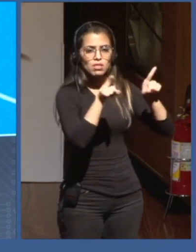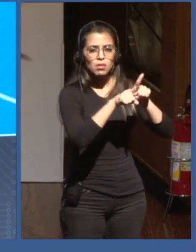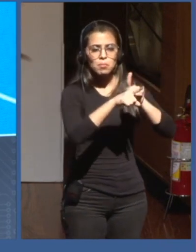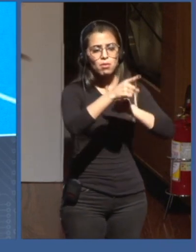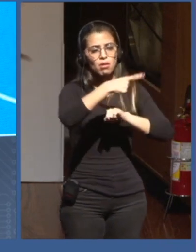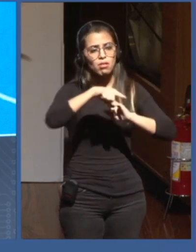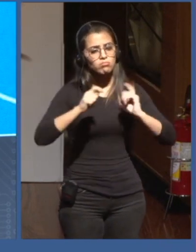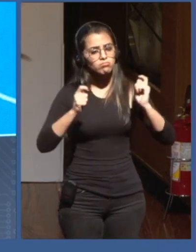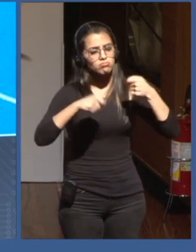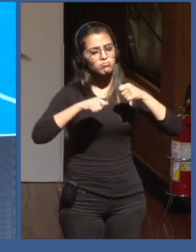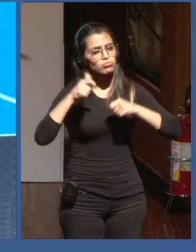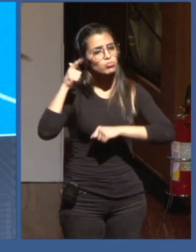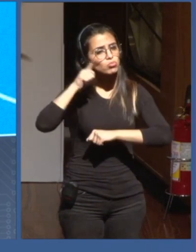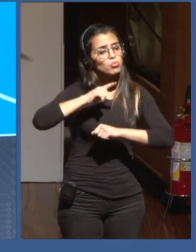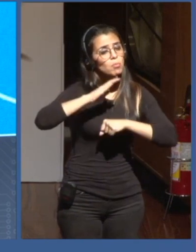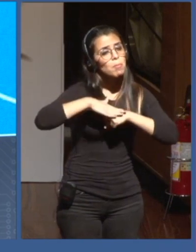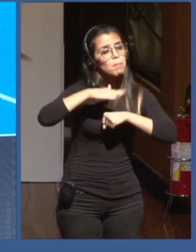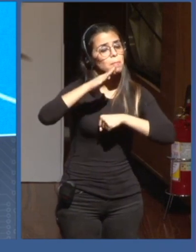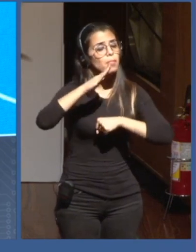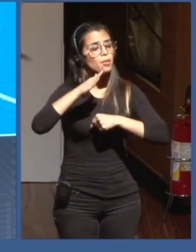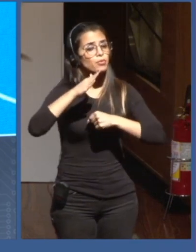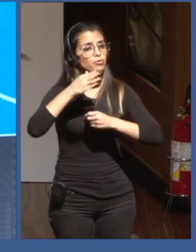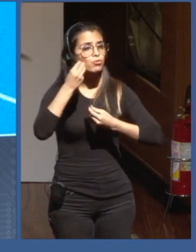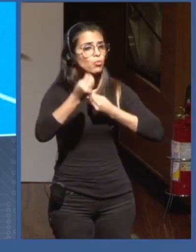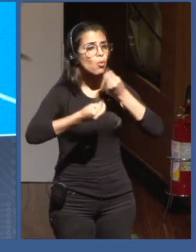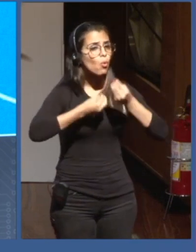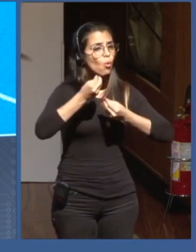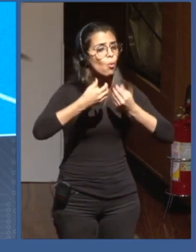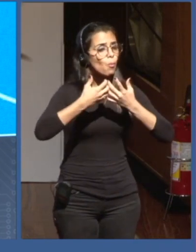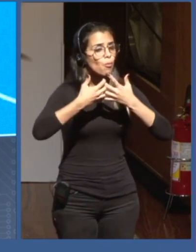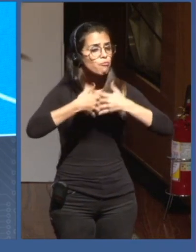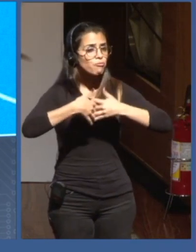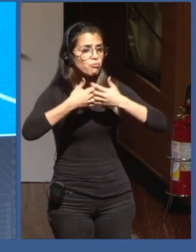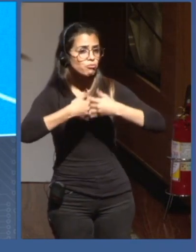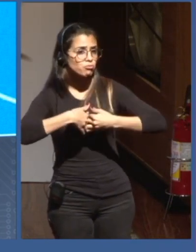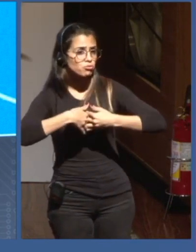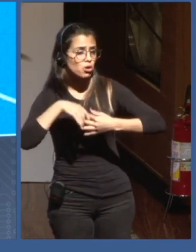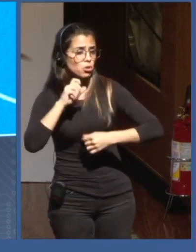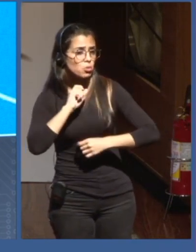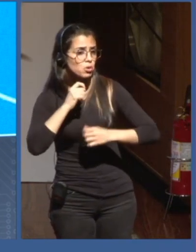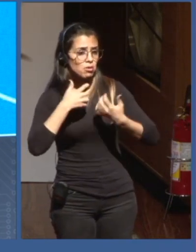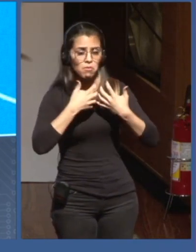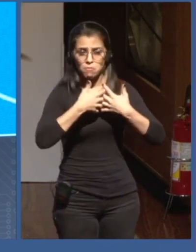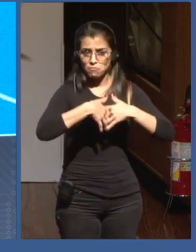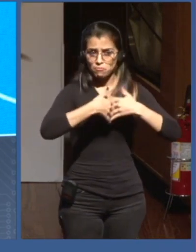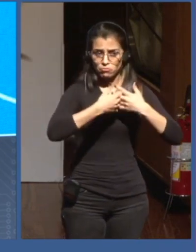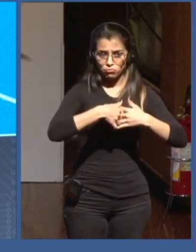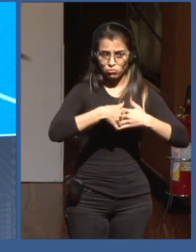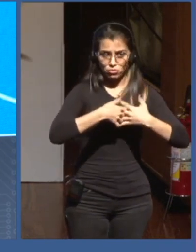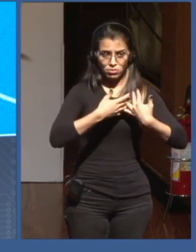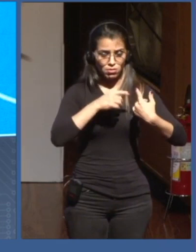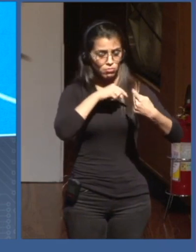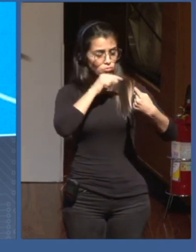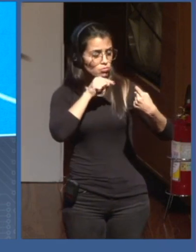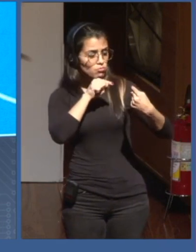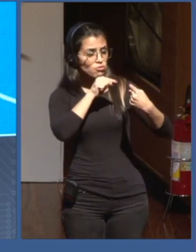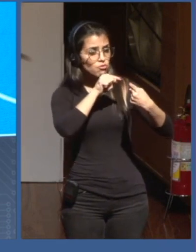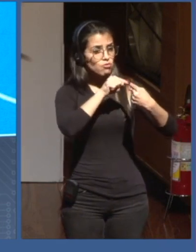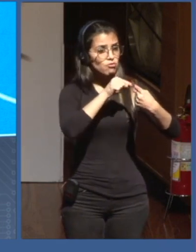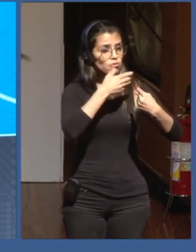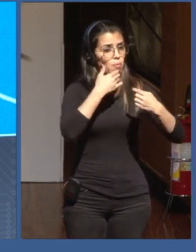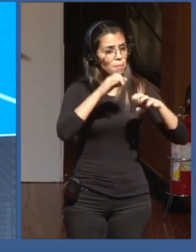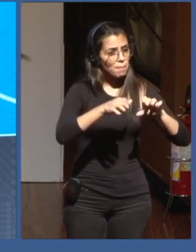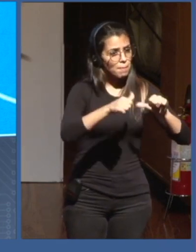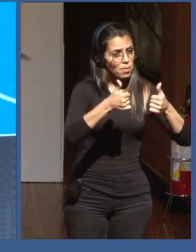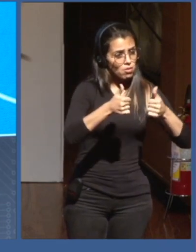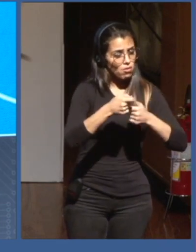for a given objective, and to adjust accordingly. So, here, we're doing this, as you will see, in Senegal and Colombia, and